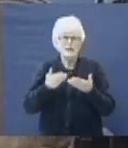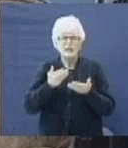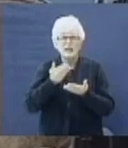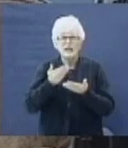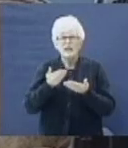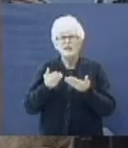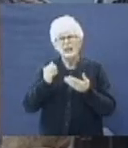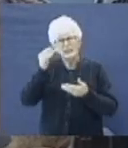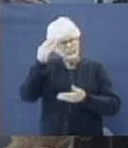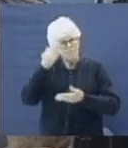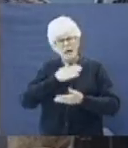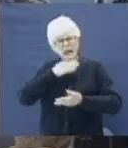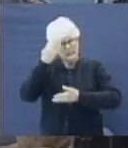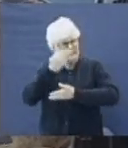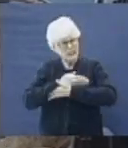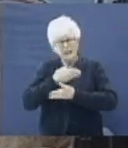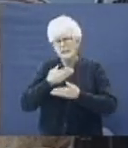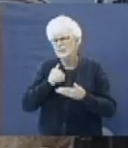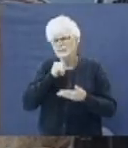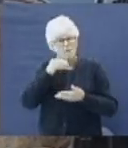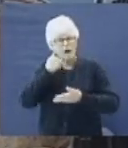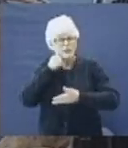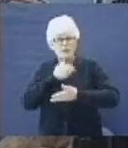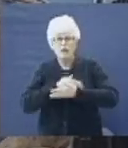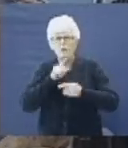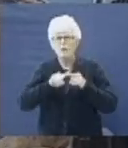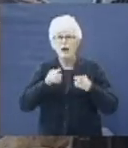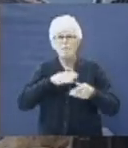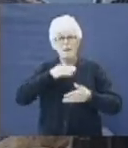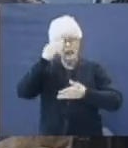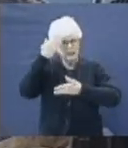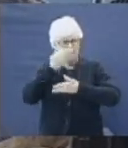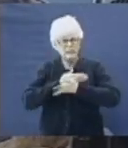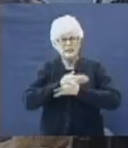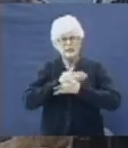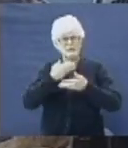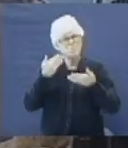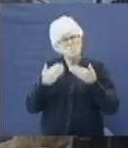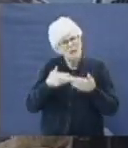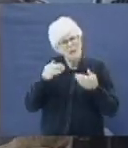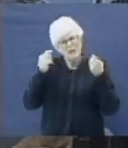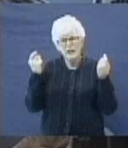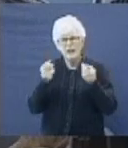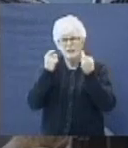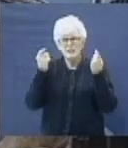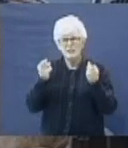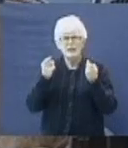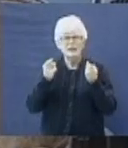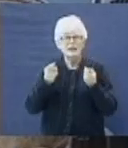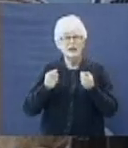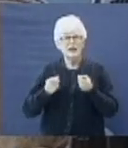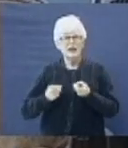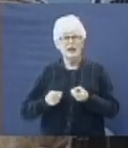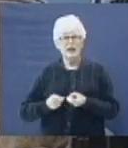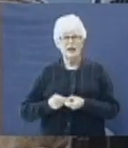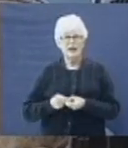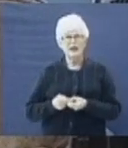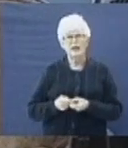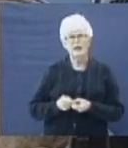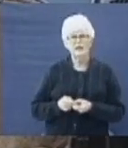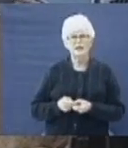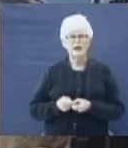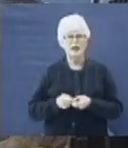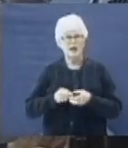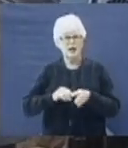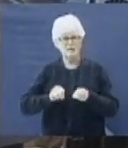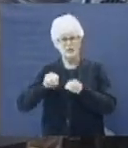sons, not my daughters, but my sons have sinned and cursed God. Not on the